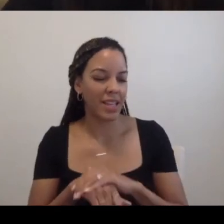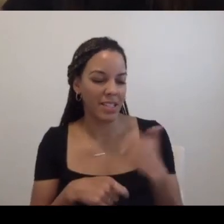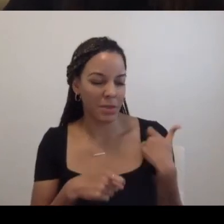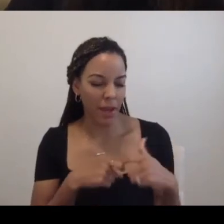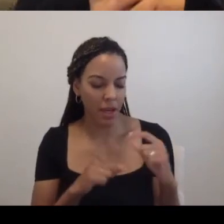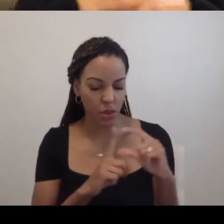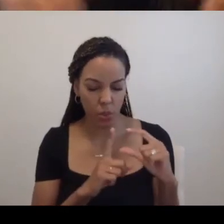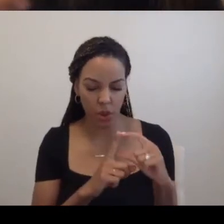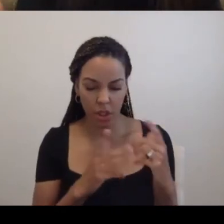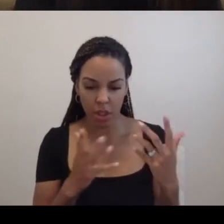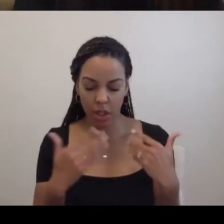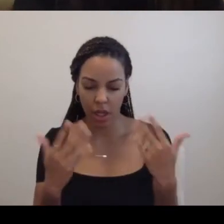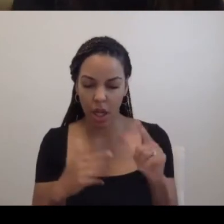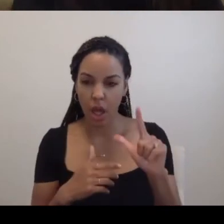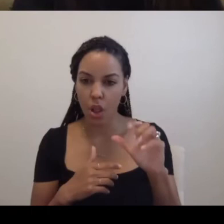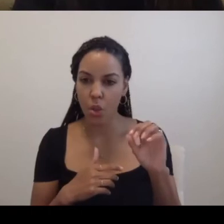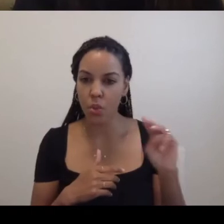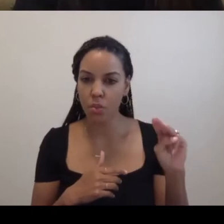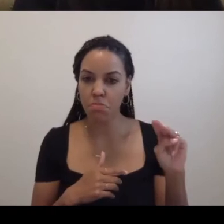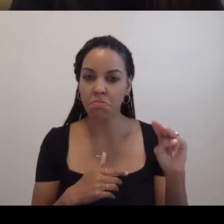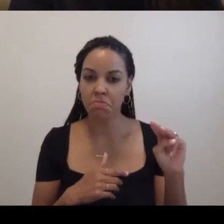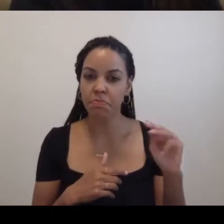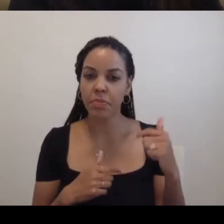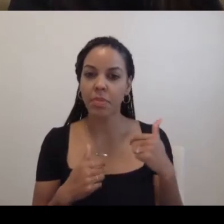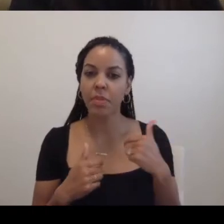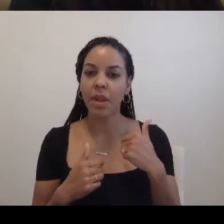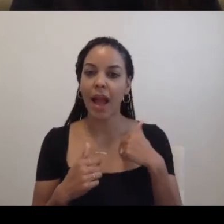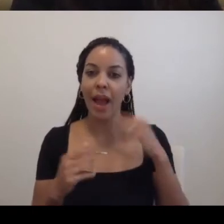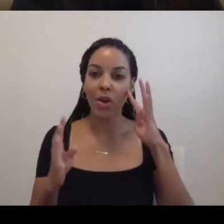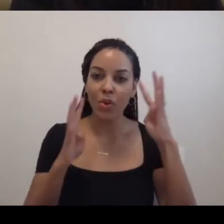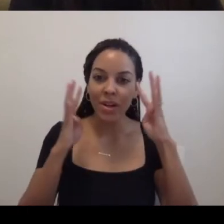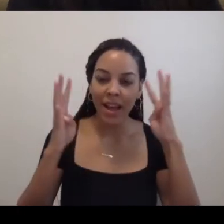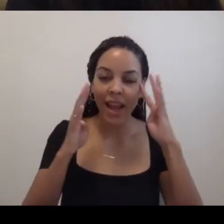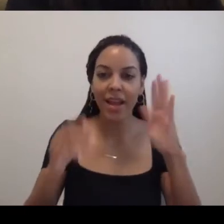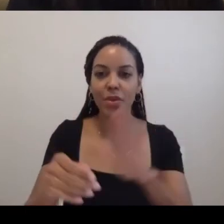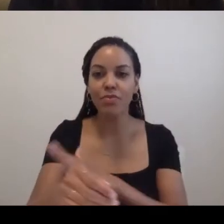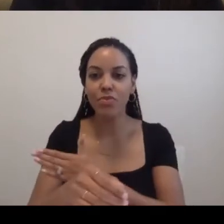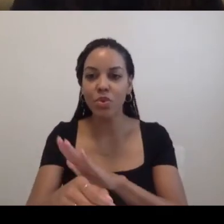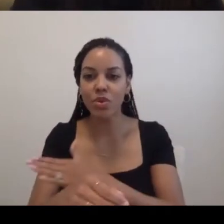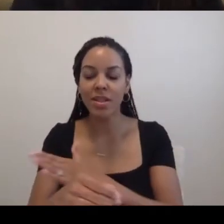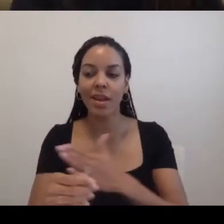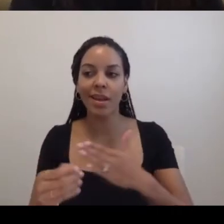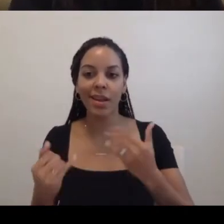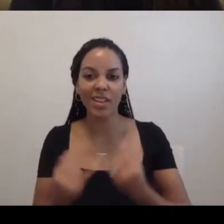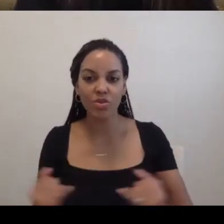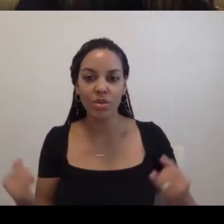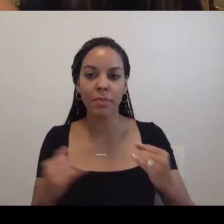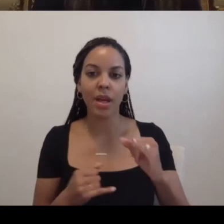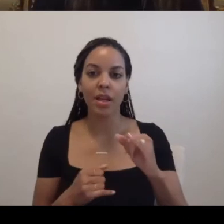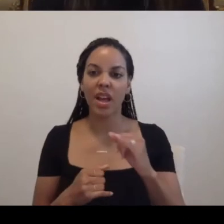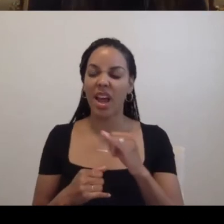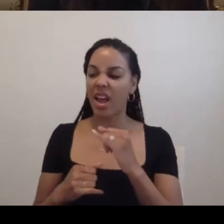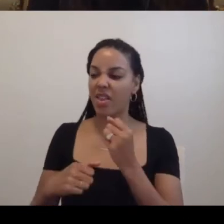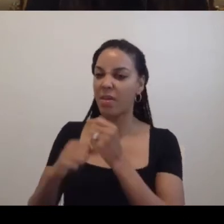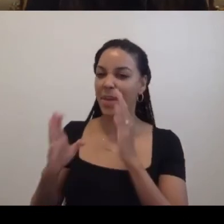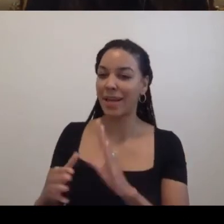loom. So I went there. I want to create a musical instrument based in a loom and the instrument maker said like, no, no,